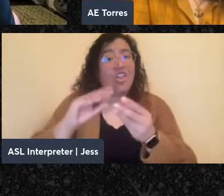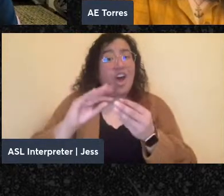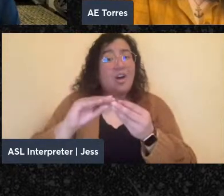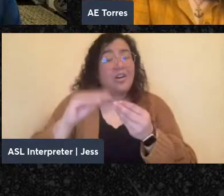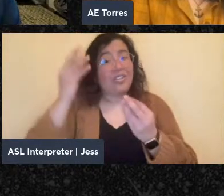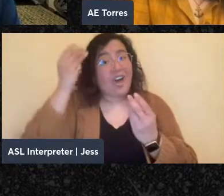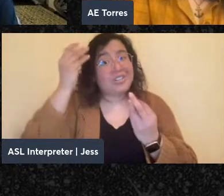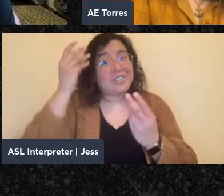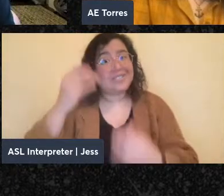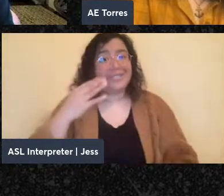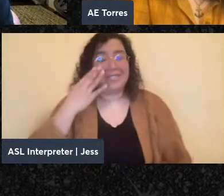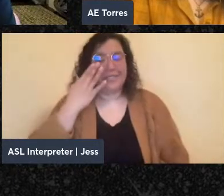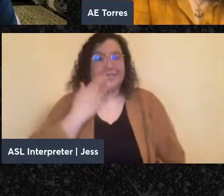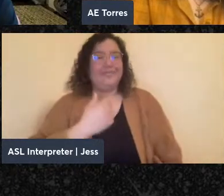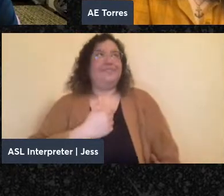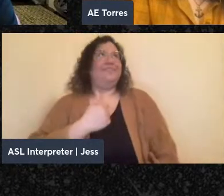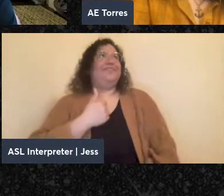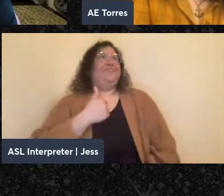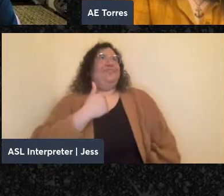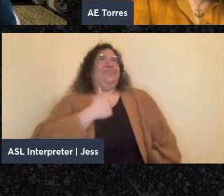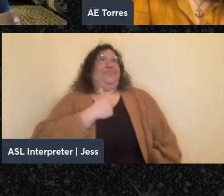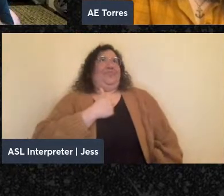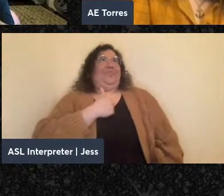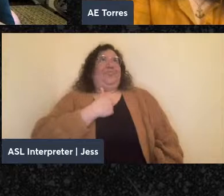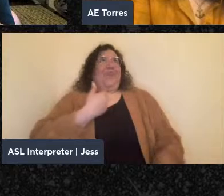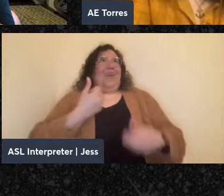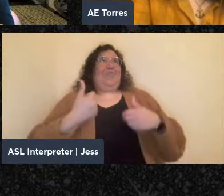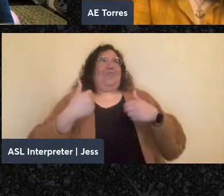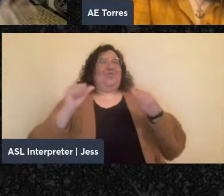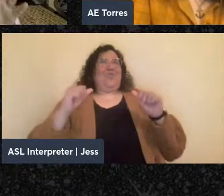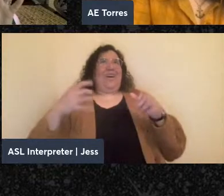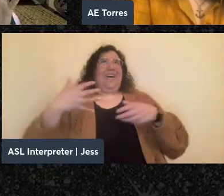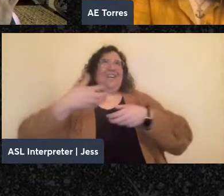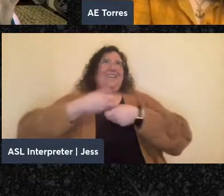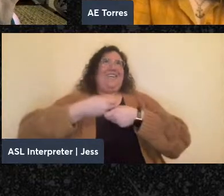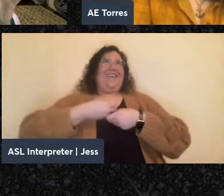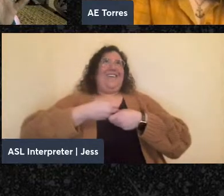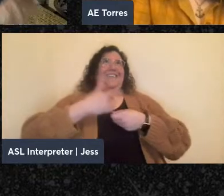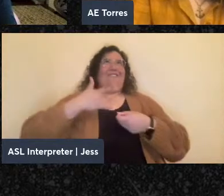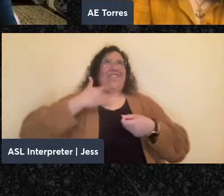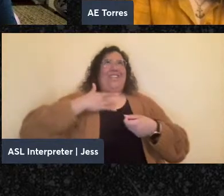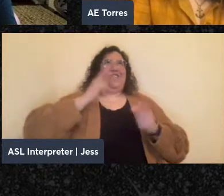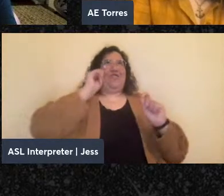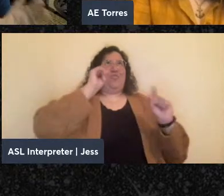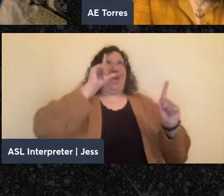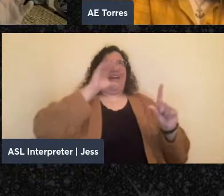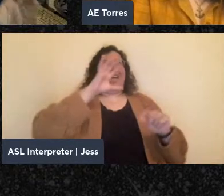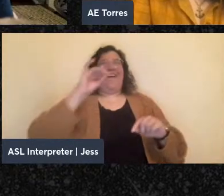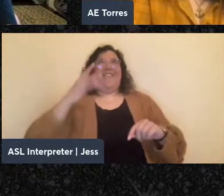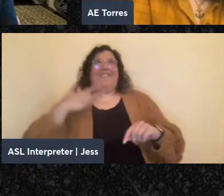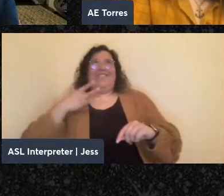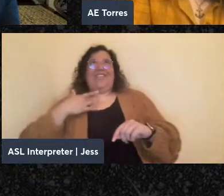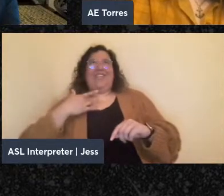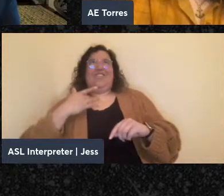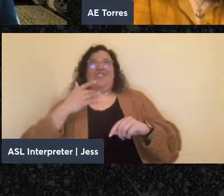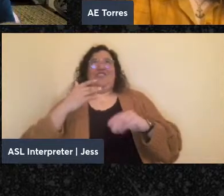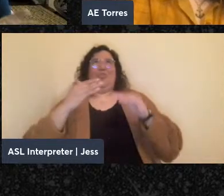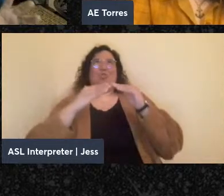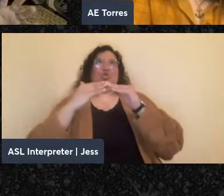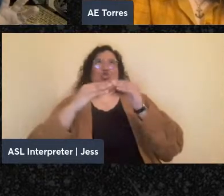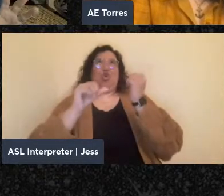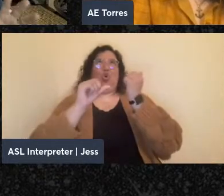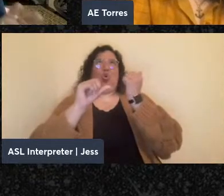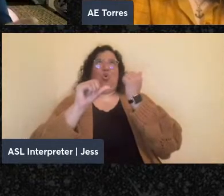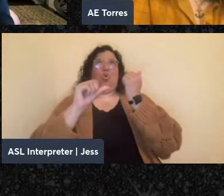Well, all right, I'm going to try to bring together a bunch. The notion of surprise and the notion of mutual aid and the notion of